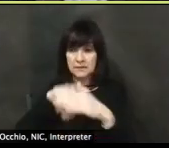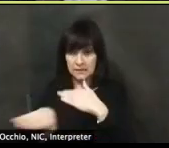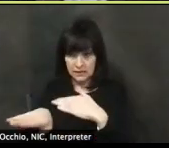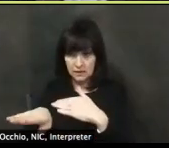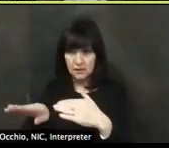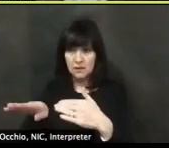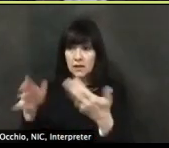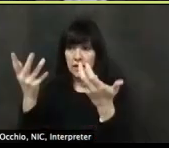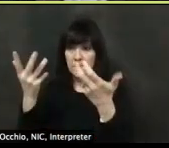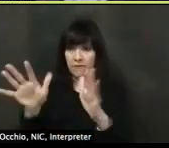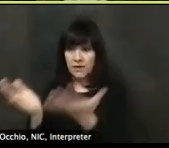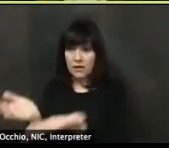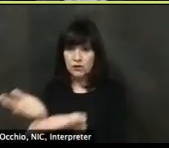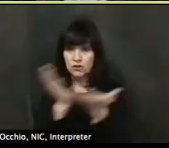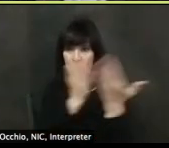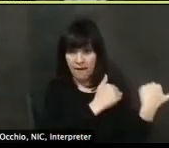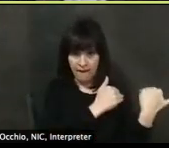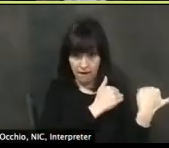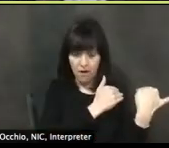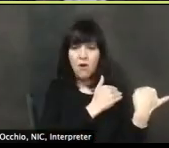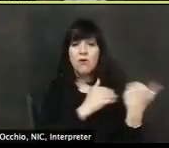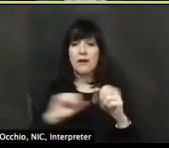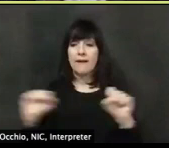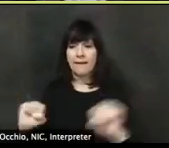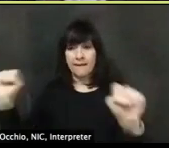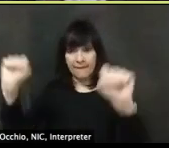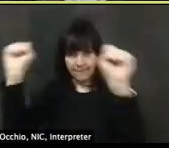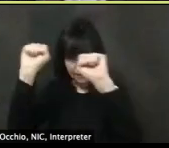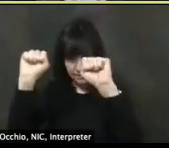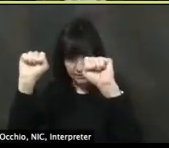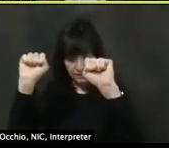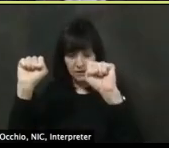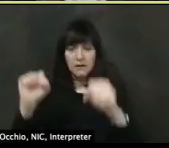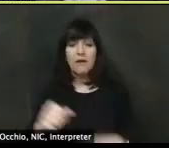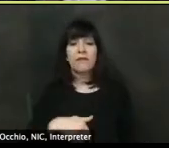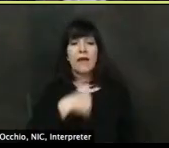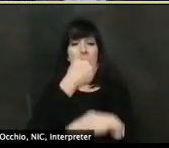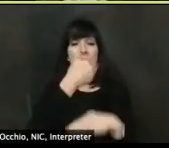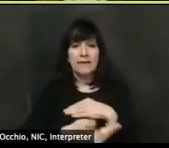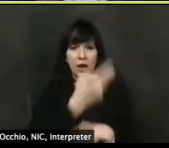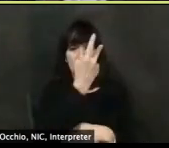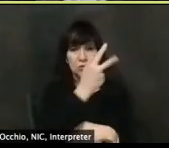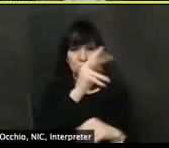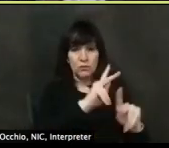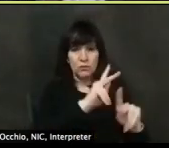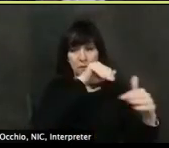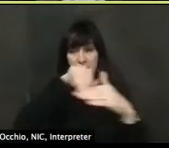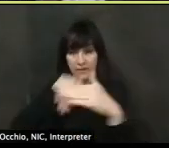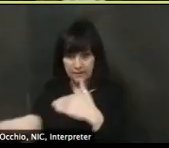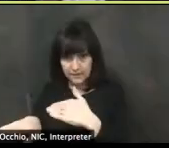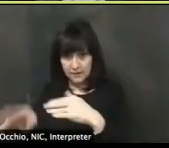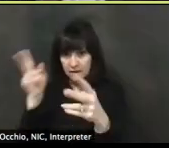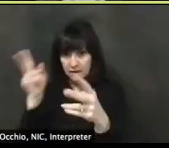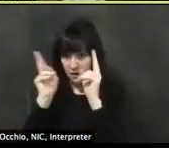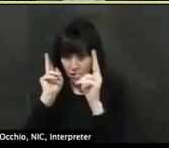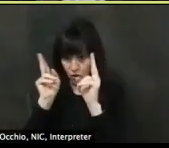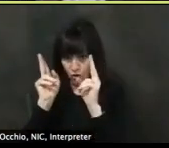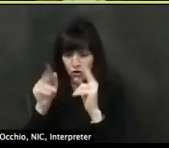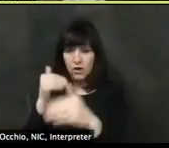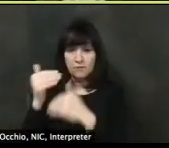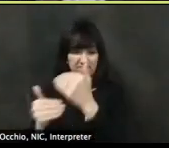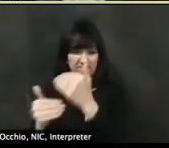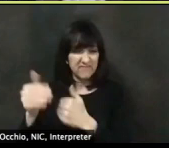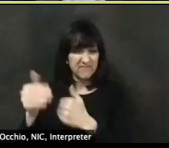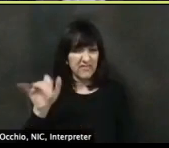time in between the appointments to allow for cleaning and proper sanitation, sanitization, uh, golf carts, uh, are permitted to